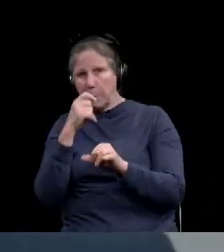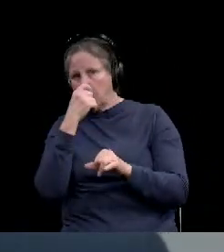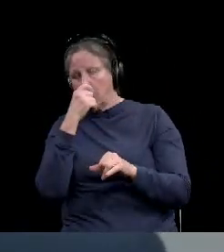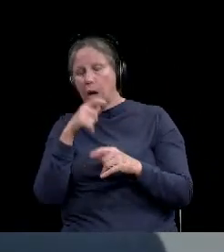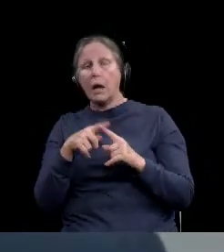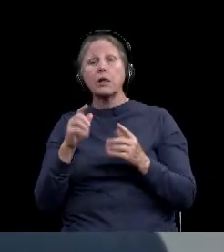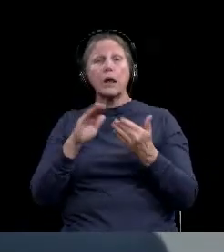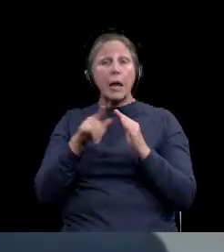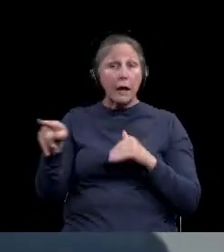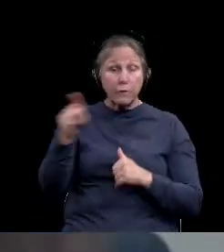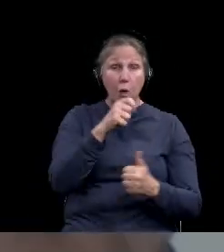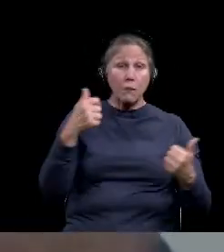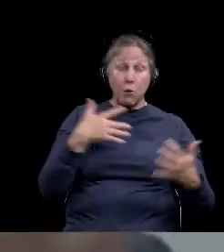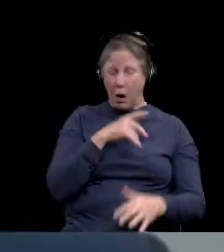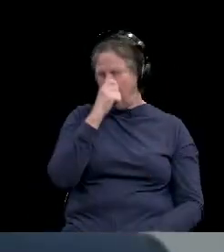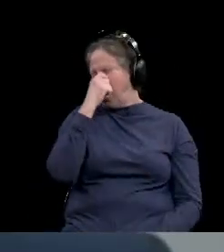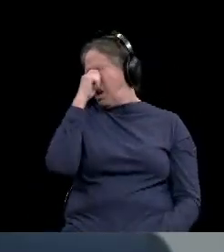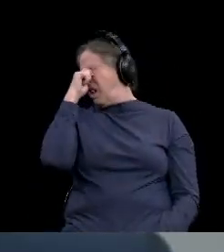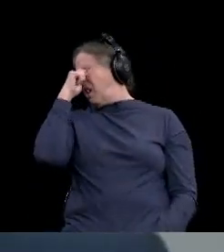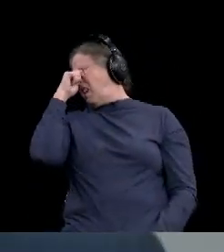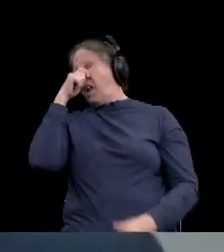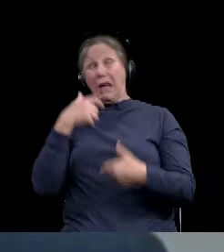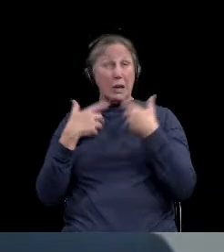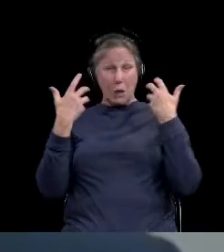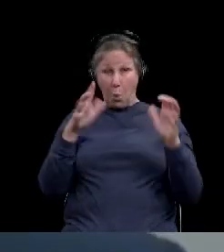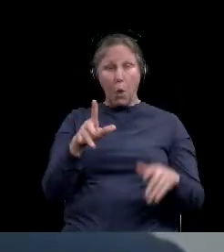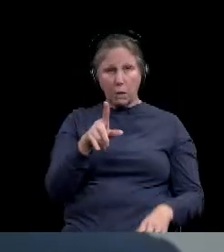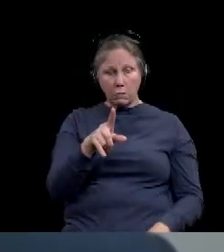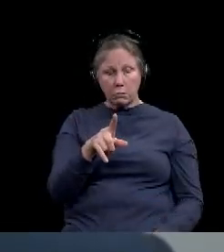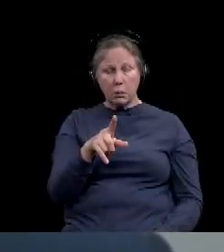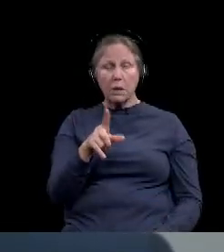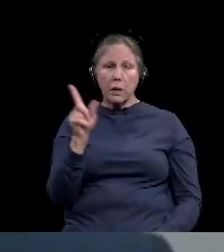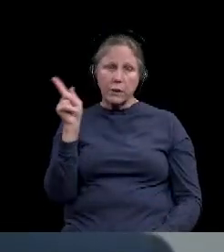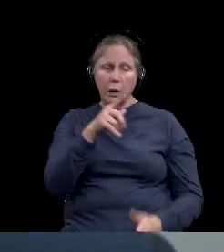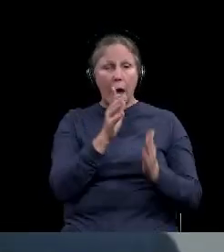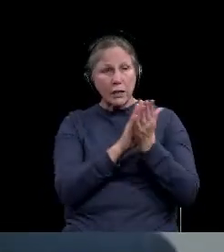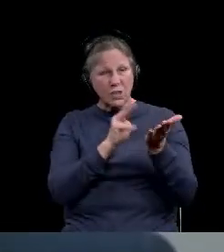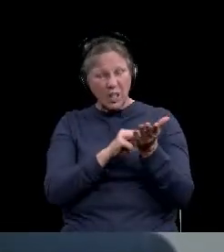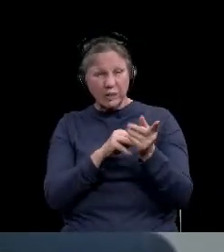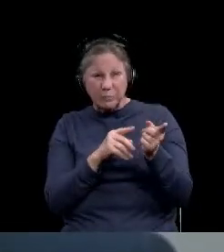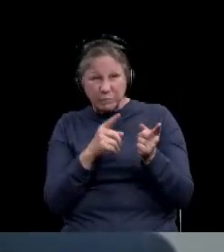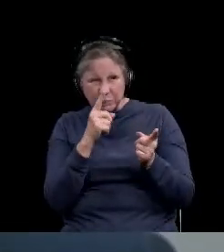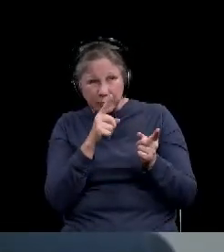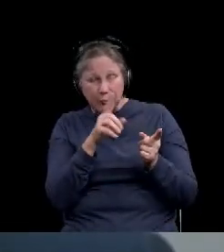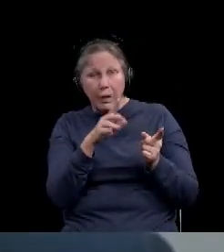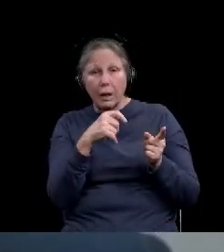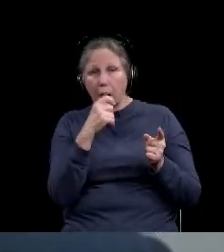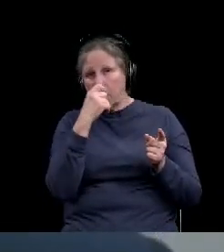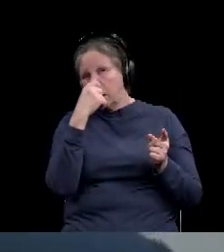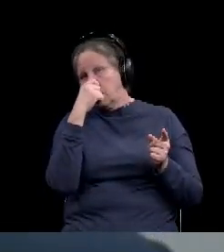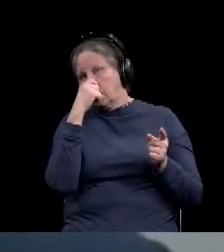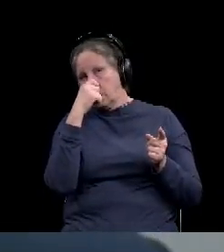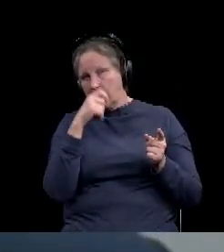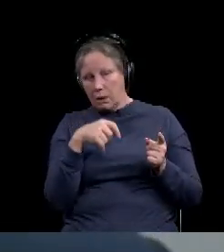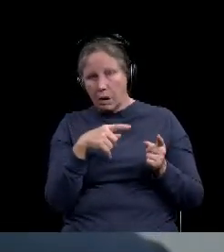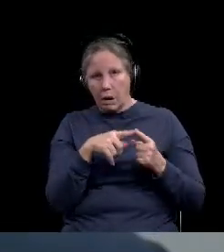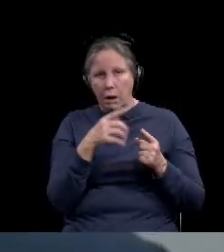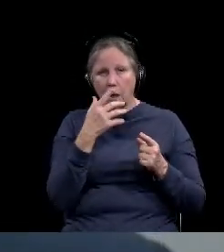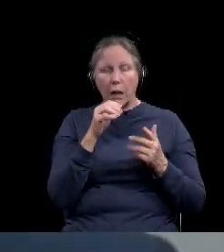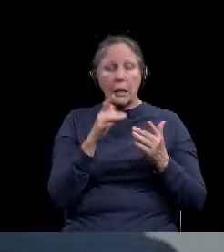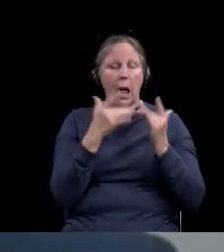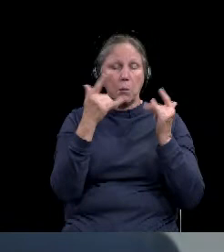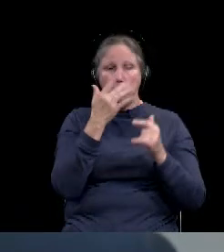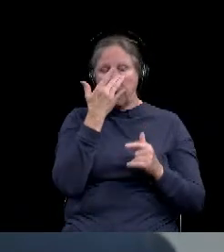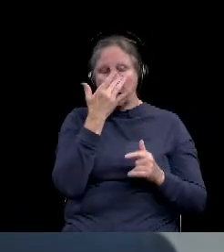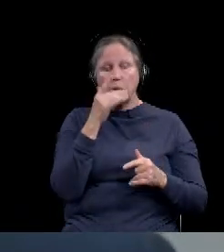to the community is if you're afraid of having that thing go all the way back in your nose, you might want to ask your doctor or your healthcare provider about what we call a nasal mid-turbinate or